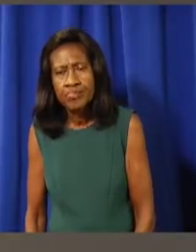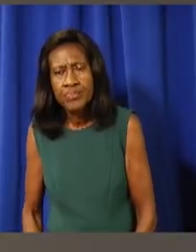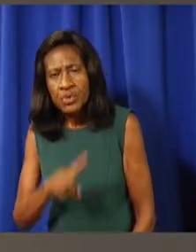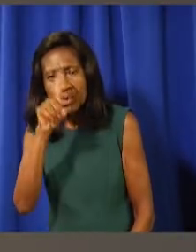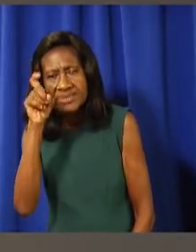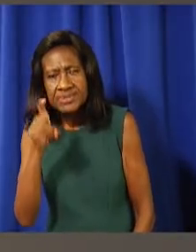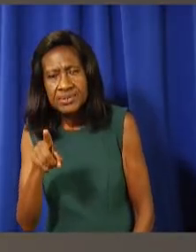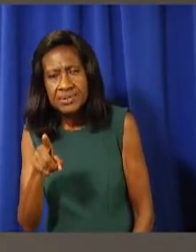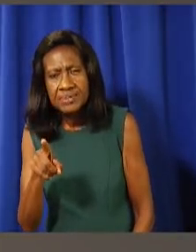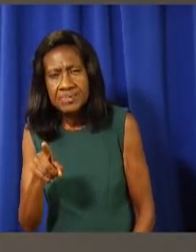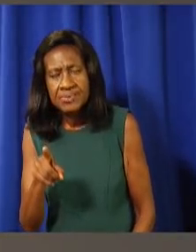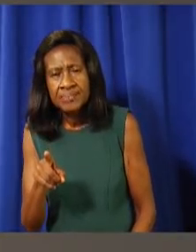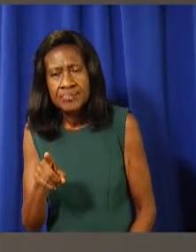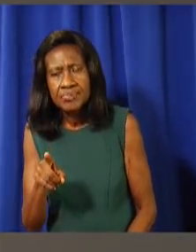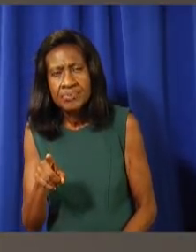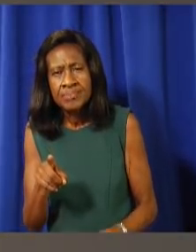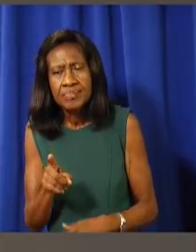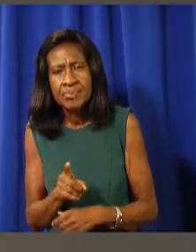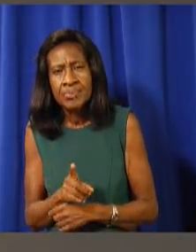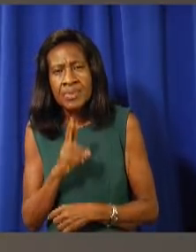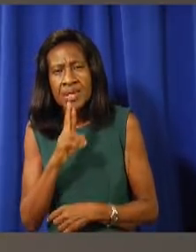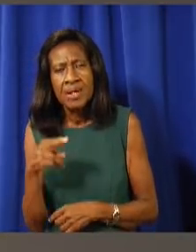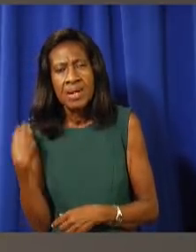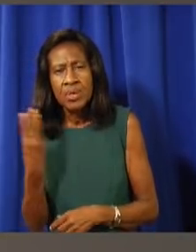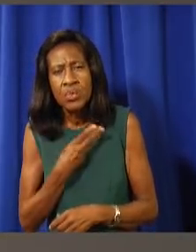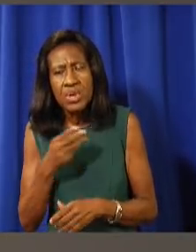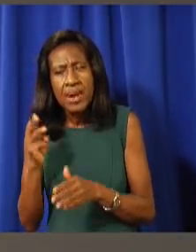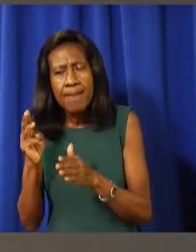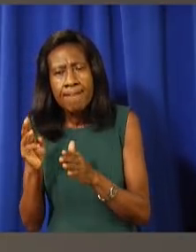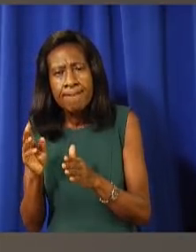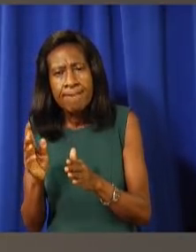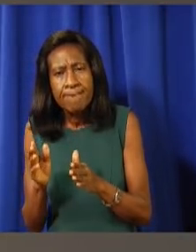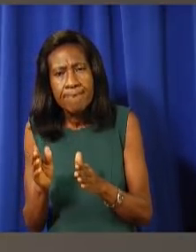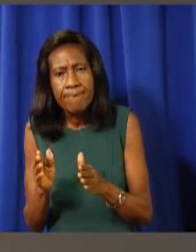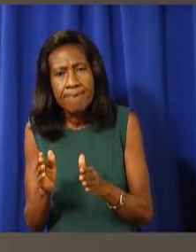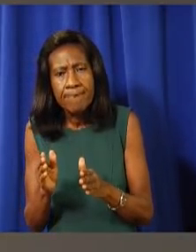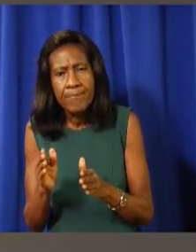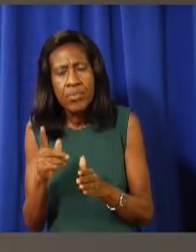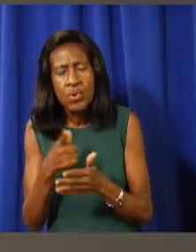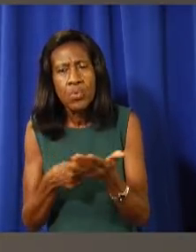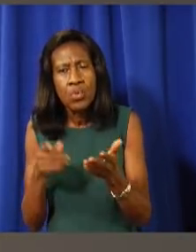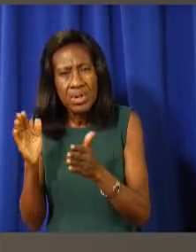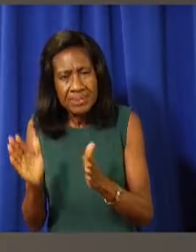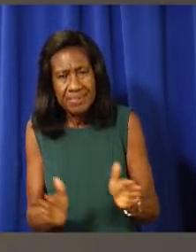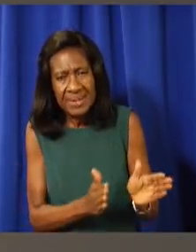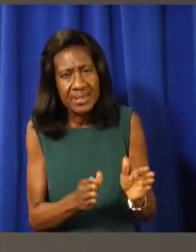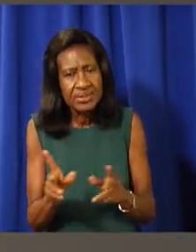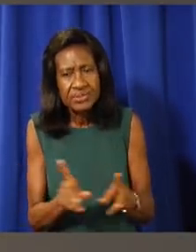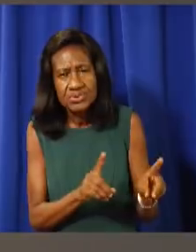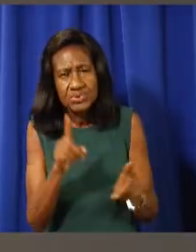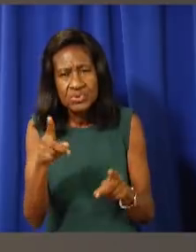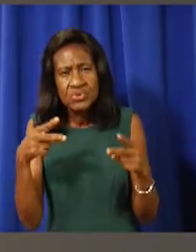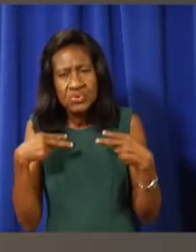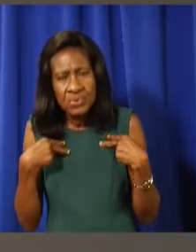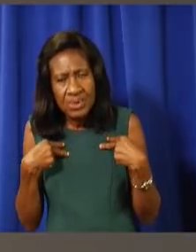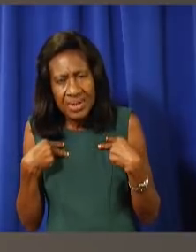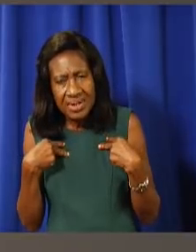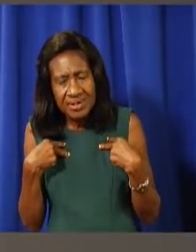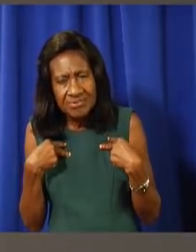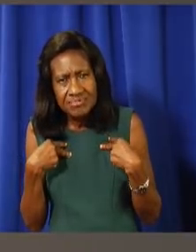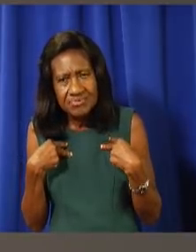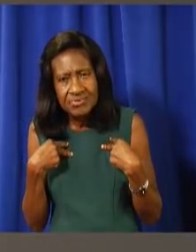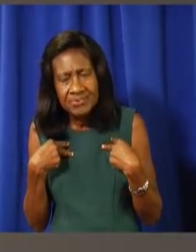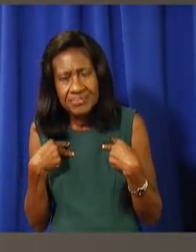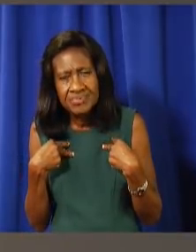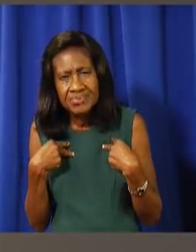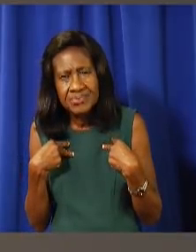How prepared are we in the event that we do start to have an increase in symptomatic cases in terms of our resources? I've had